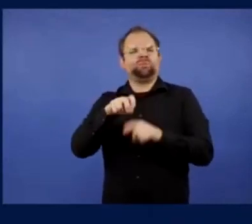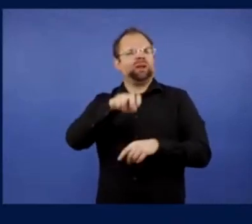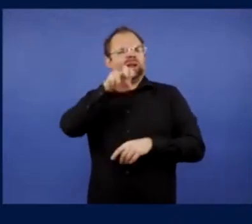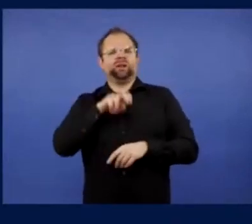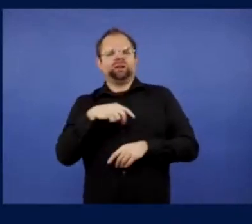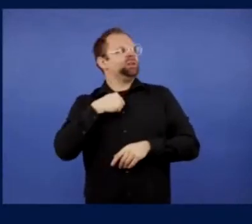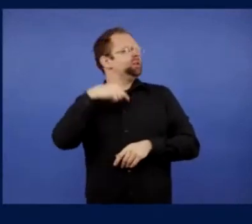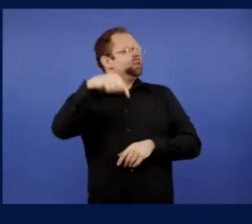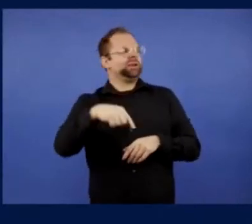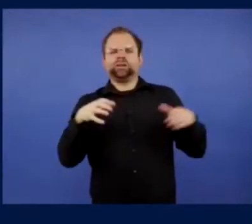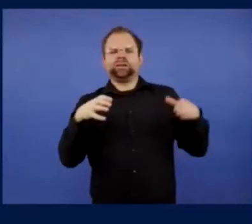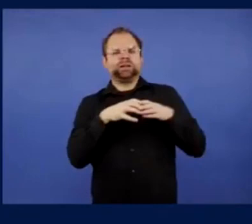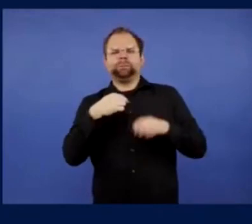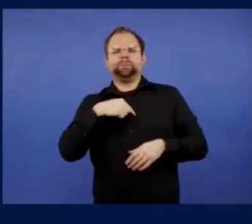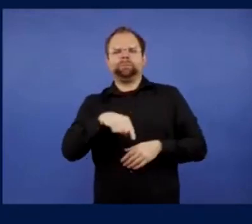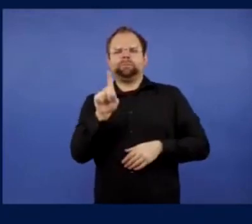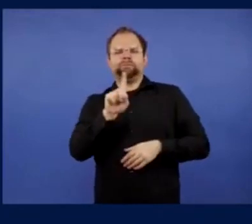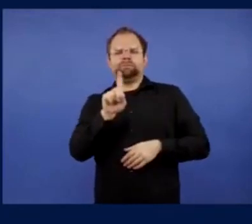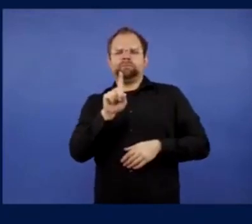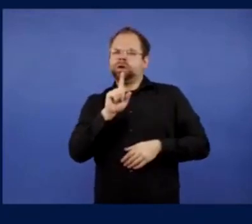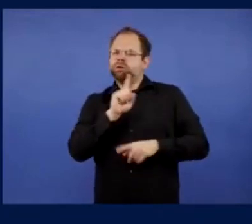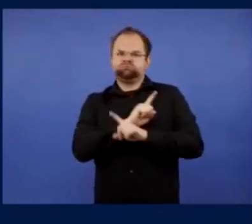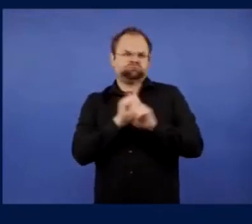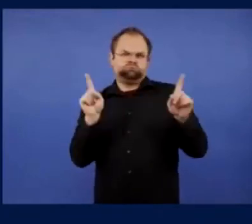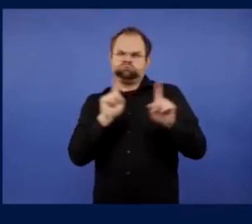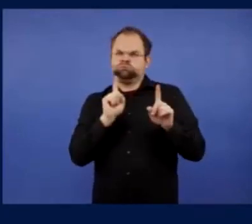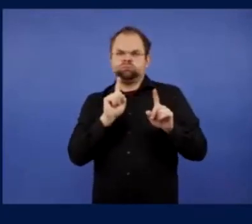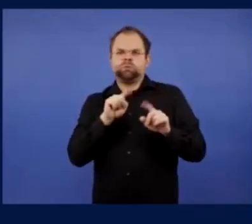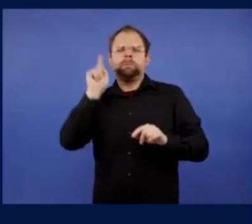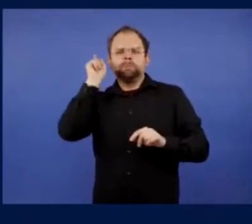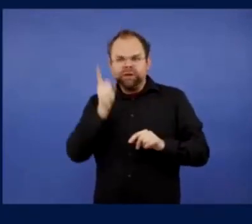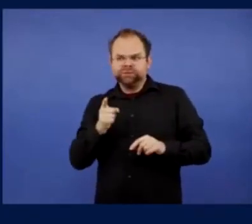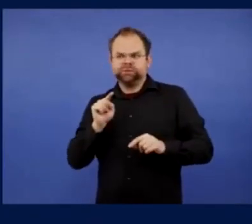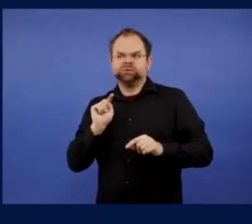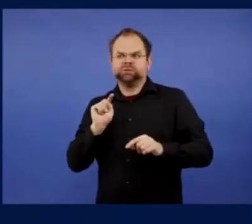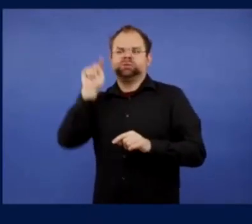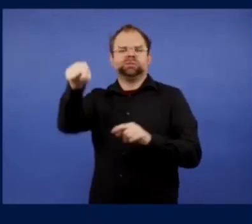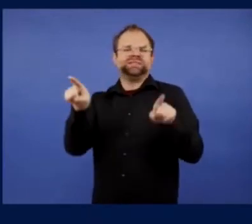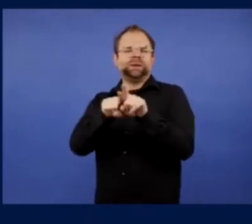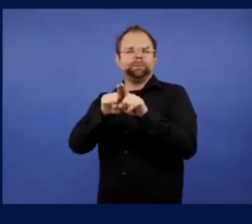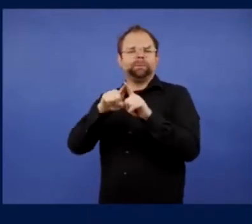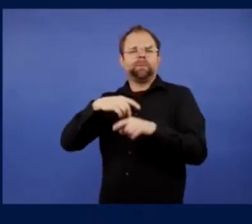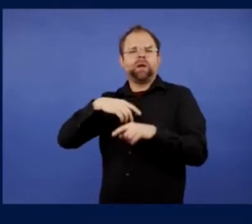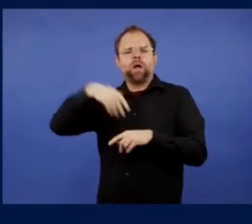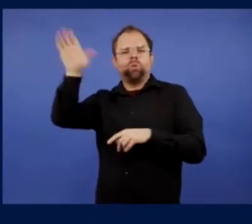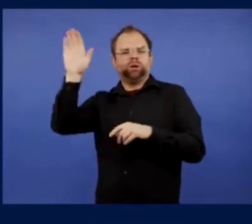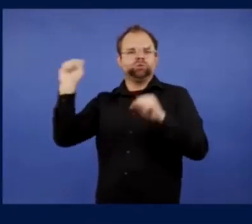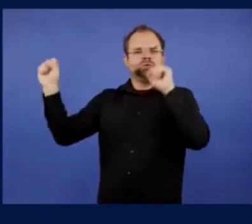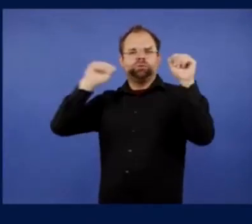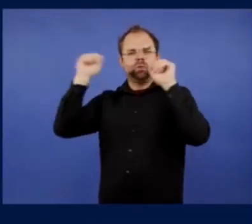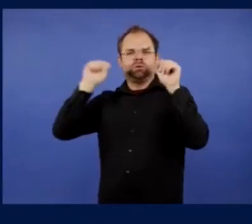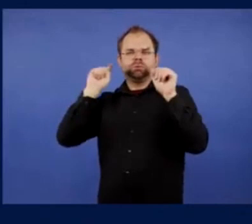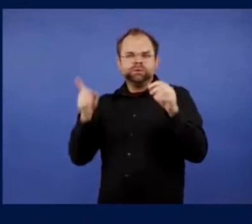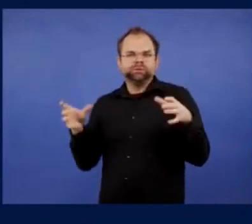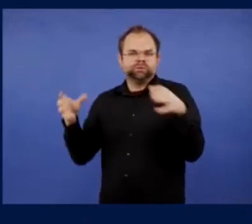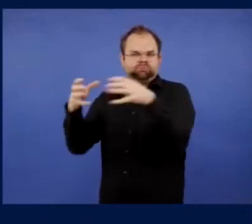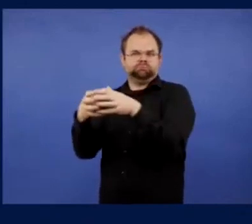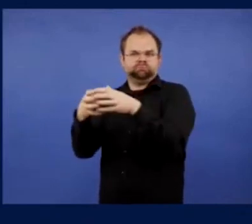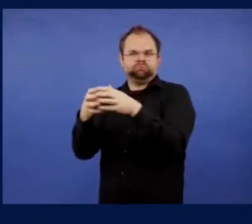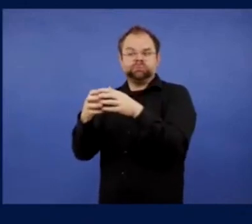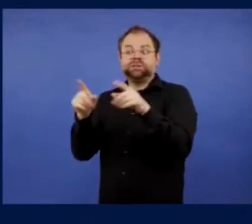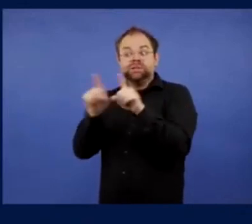it beggars belief, really. I completely agree, Ted, as well. I mean, on that point, what, you know,